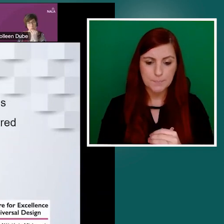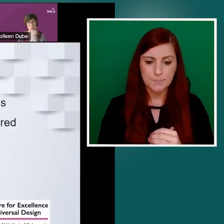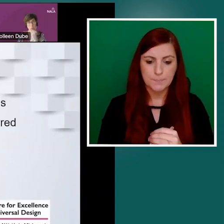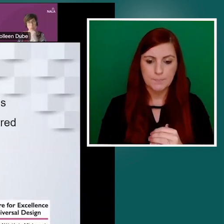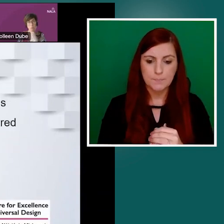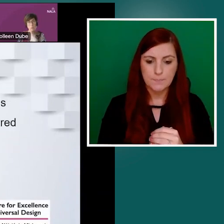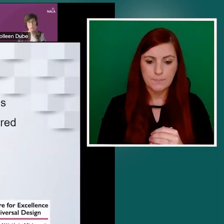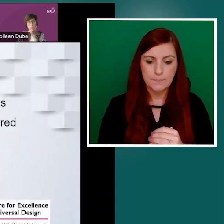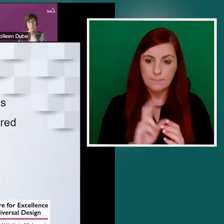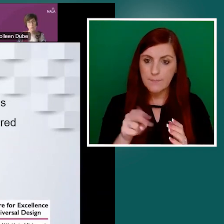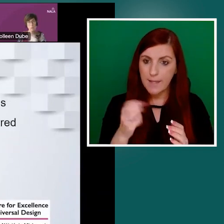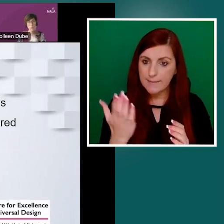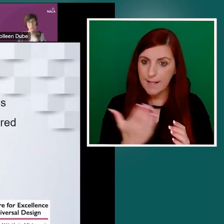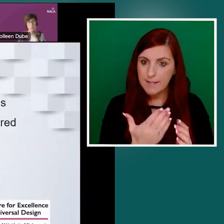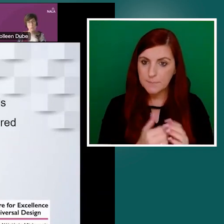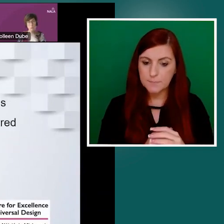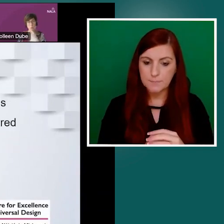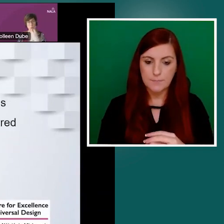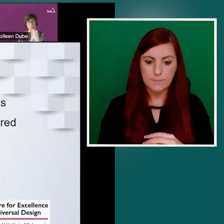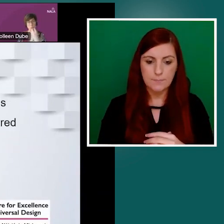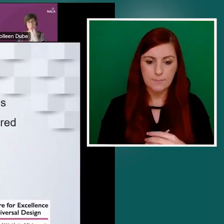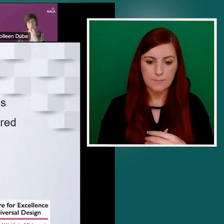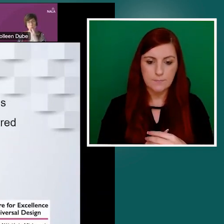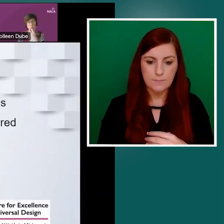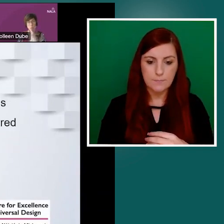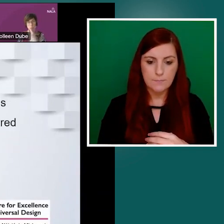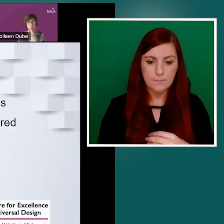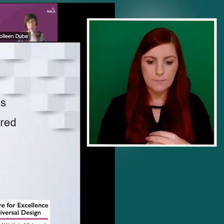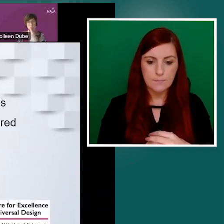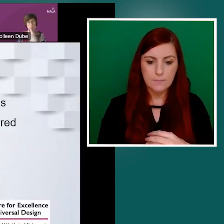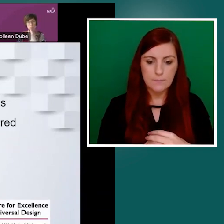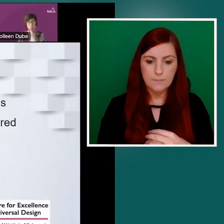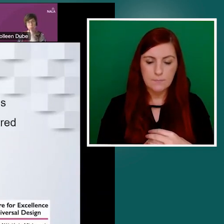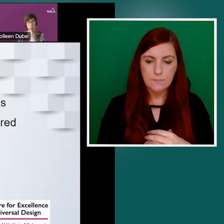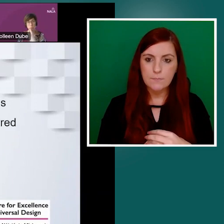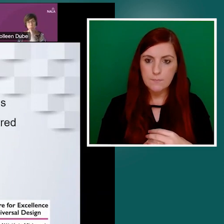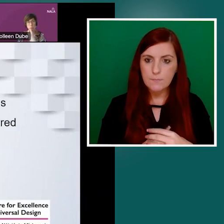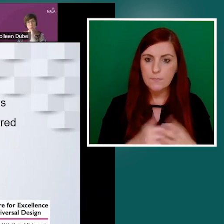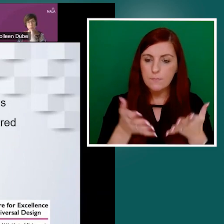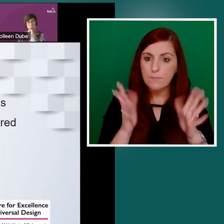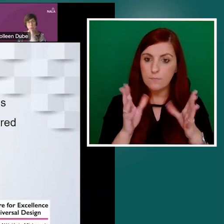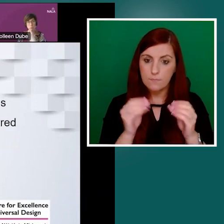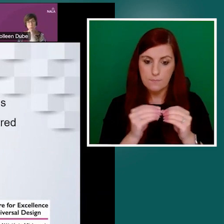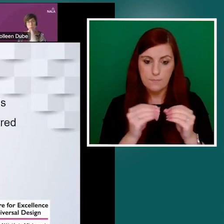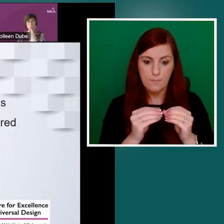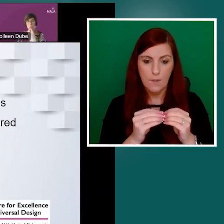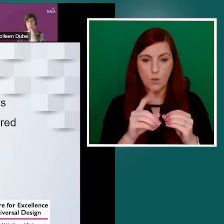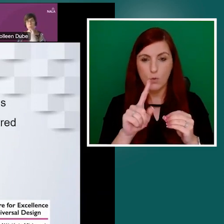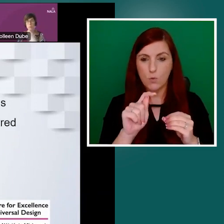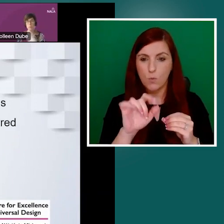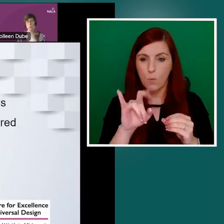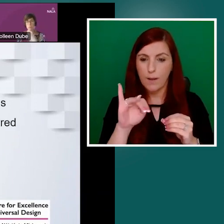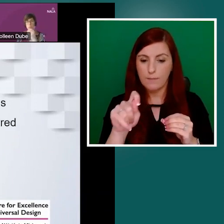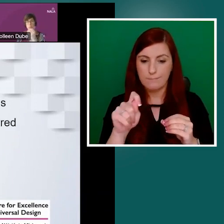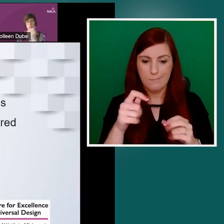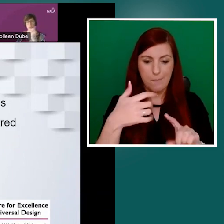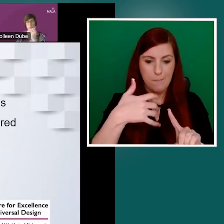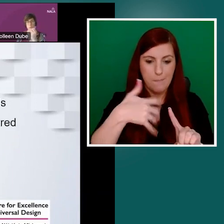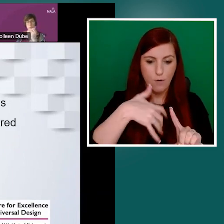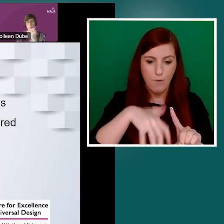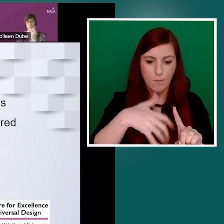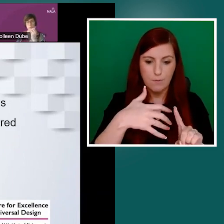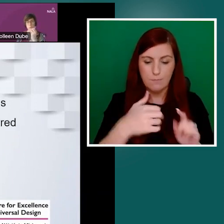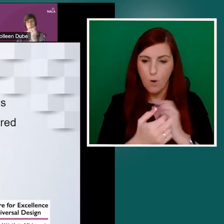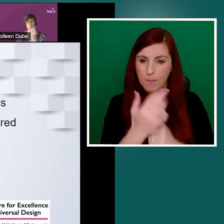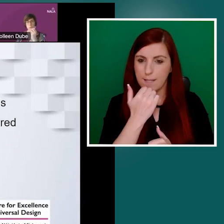As I mentioned, I would cover a bit of the background here behind this update, and was mentioned earlier that there